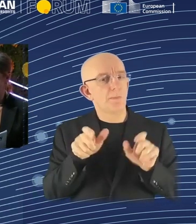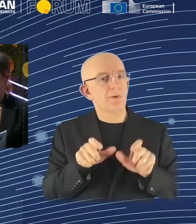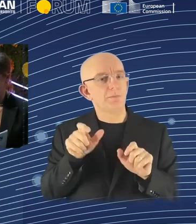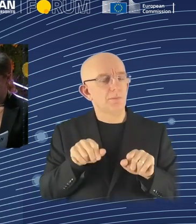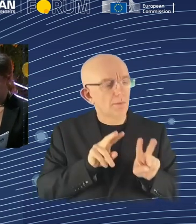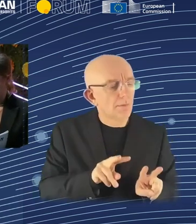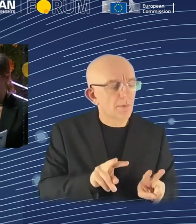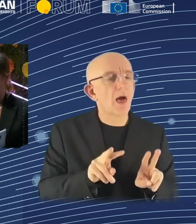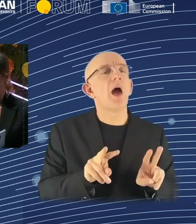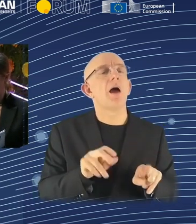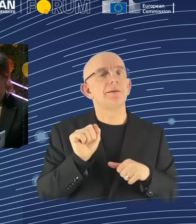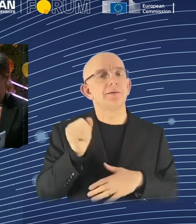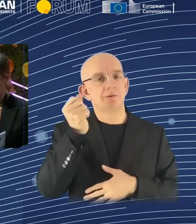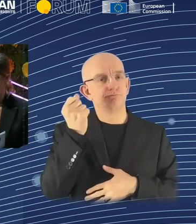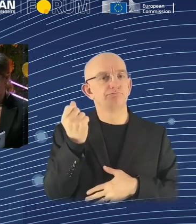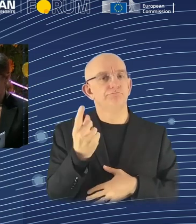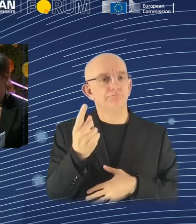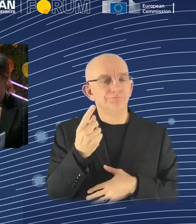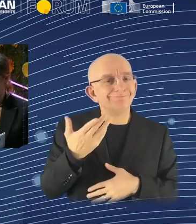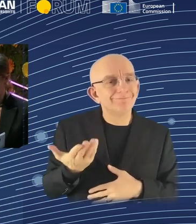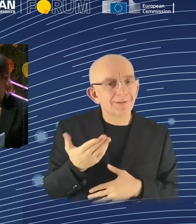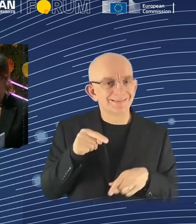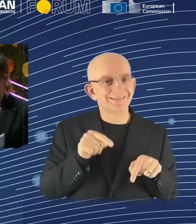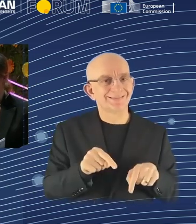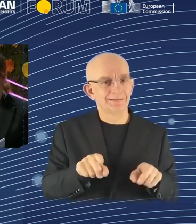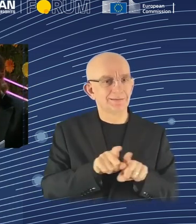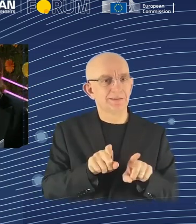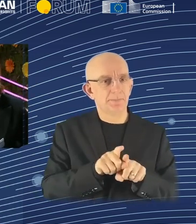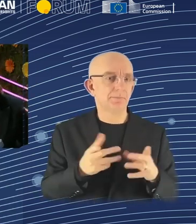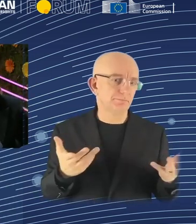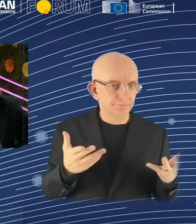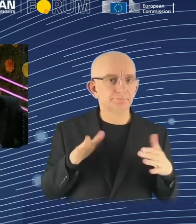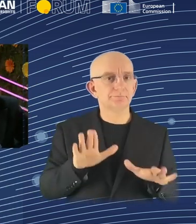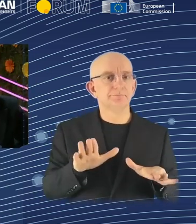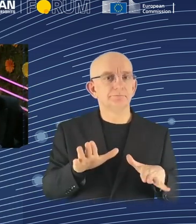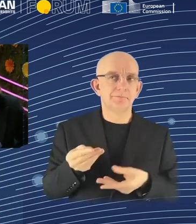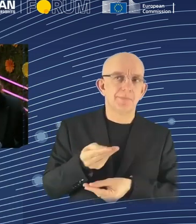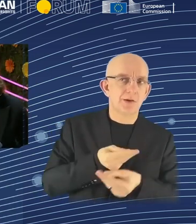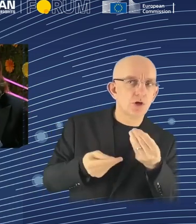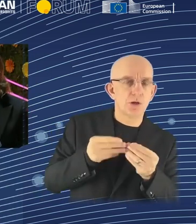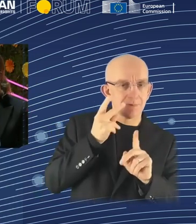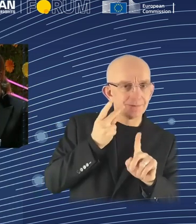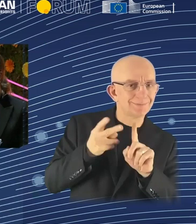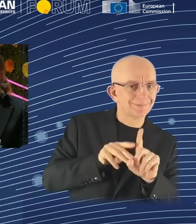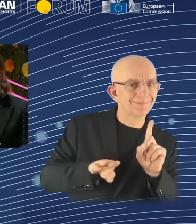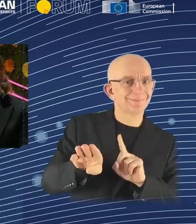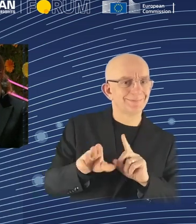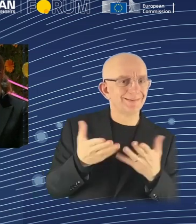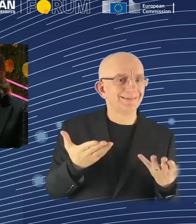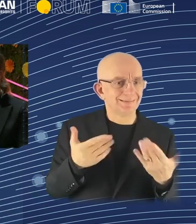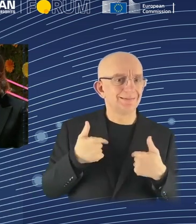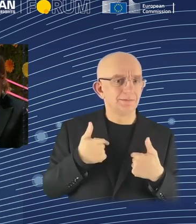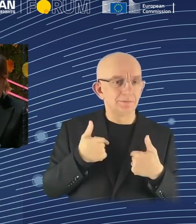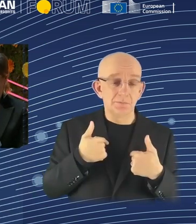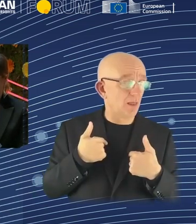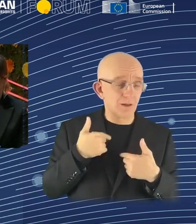economist who's saying, well, you know, there's always been new jobs. Right? Well, there won't always be new jobs because the AI system will already